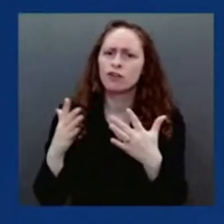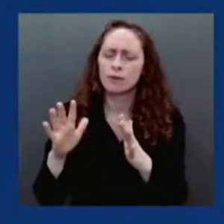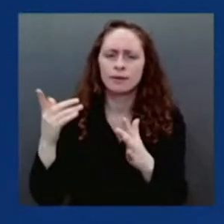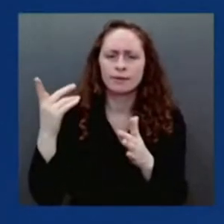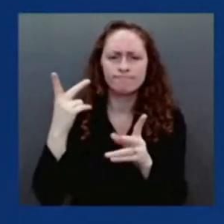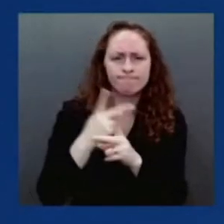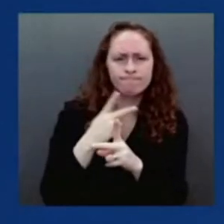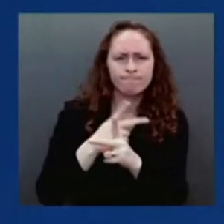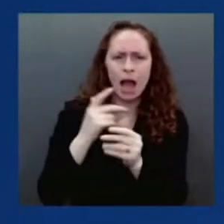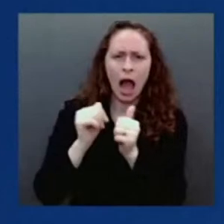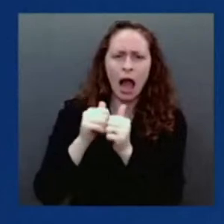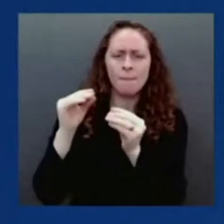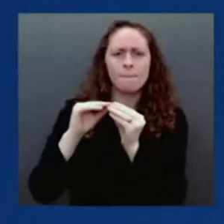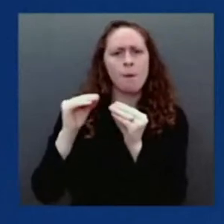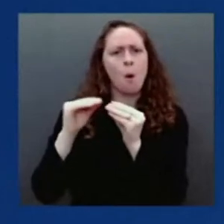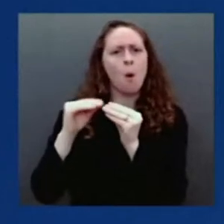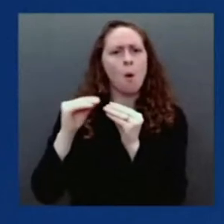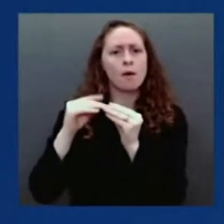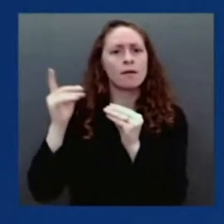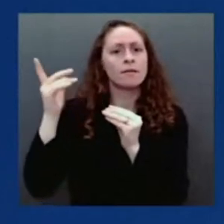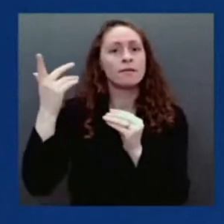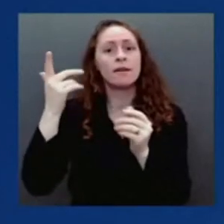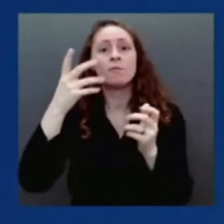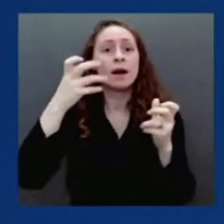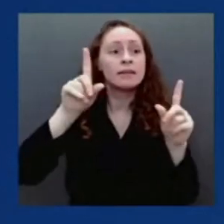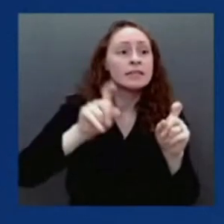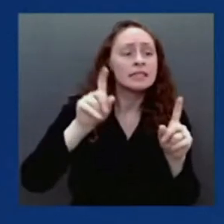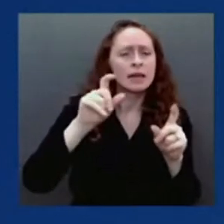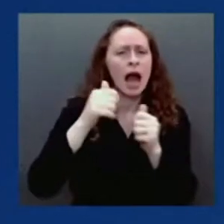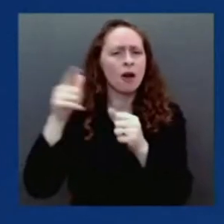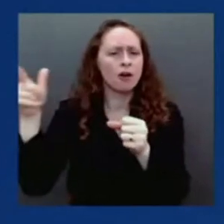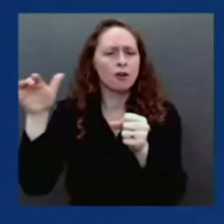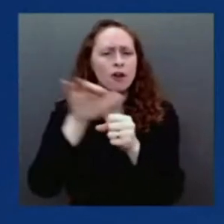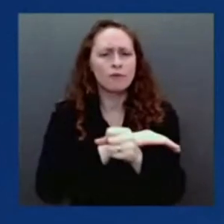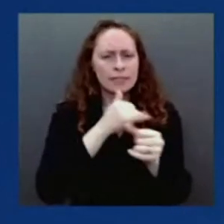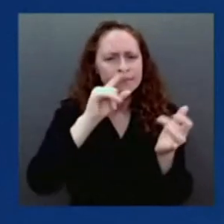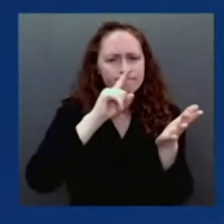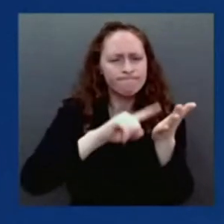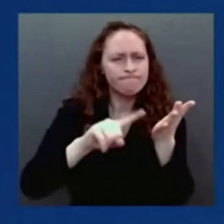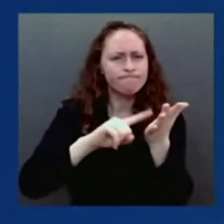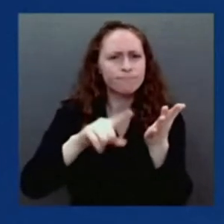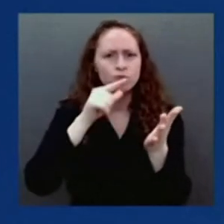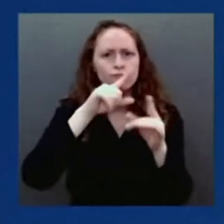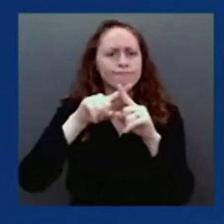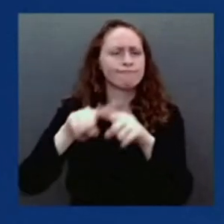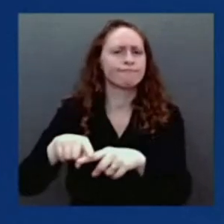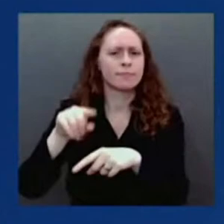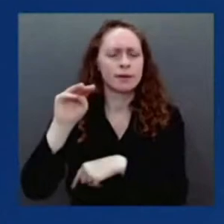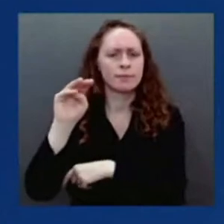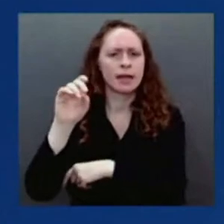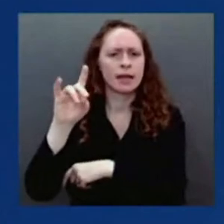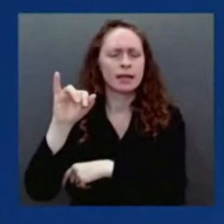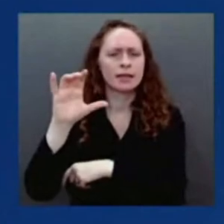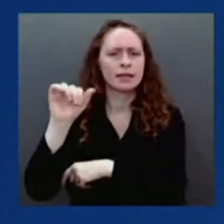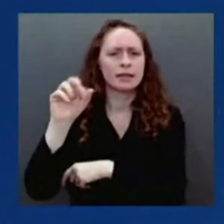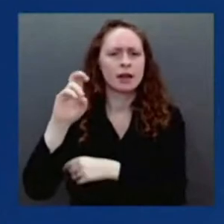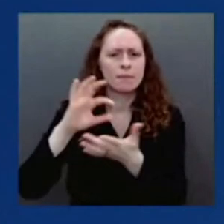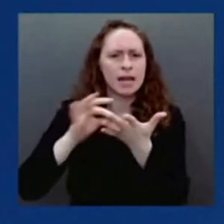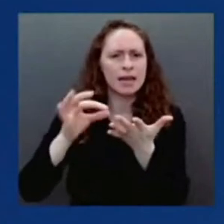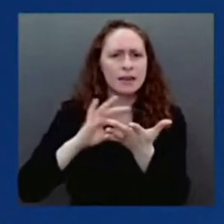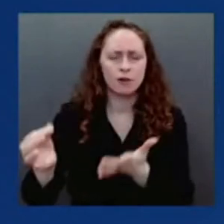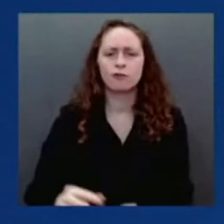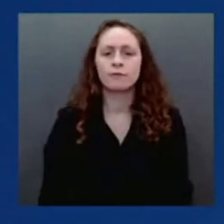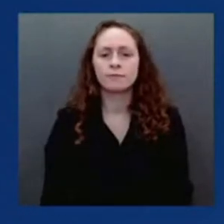beneficiaries. I want to emphasize that currently Medicare beneficiaries can get free tests. There are 20,000 free testing